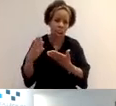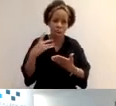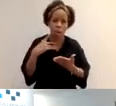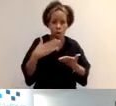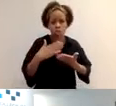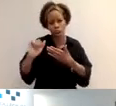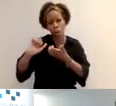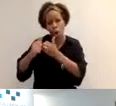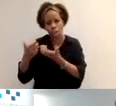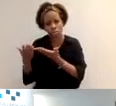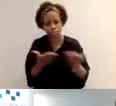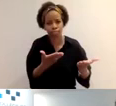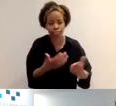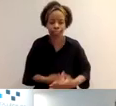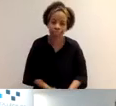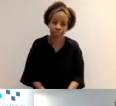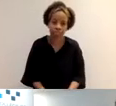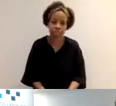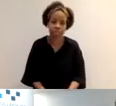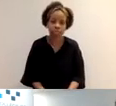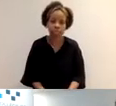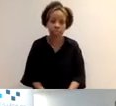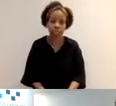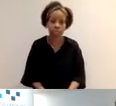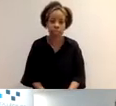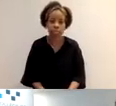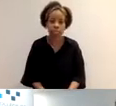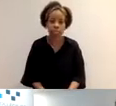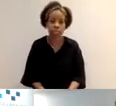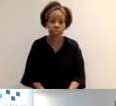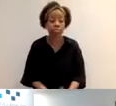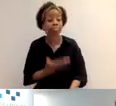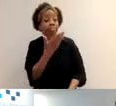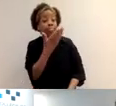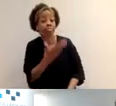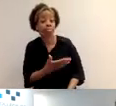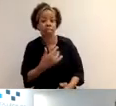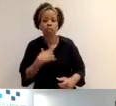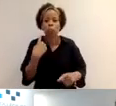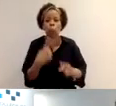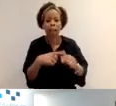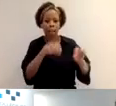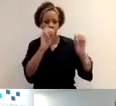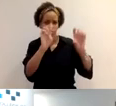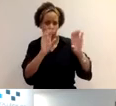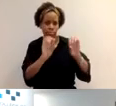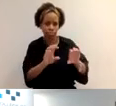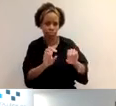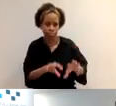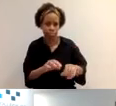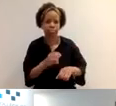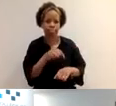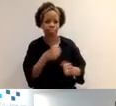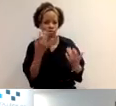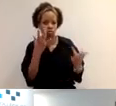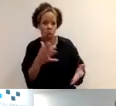So just moving on, um, I'll just run through this very quickly. I just thought it'd be nice to get some graphics on the screen. So, um, we